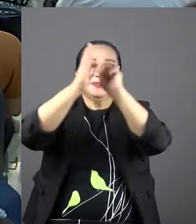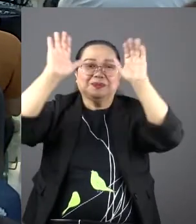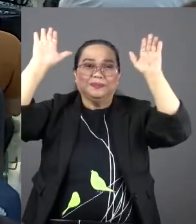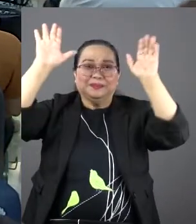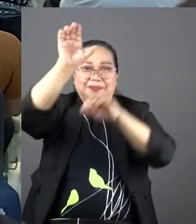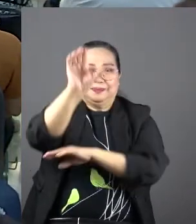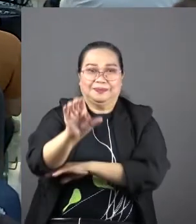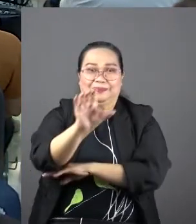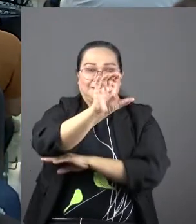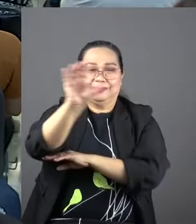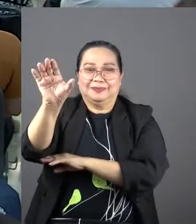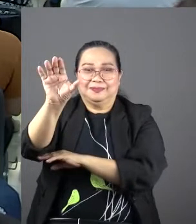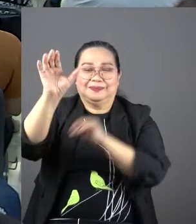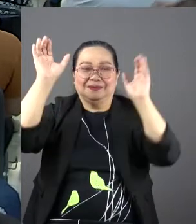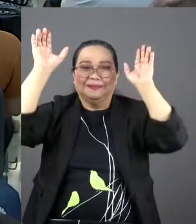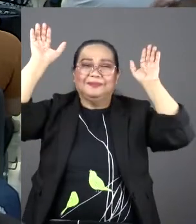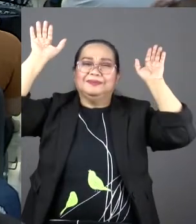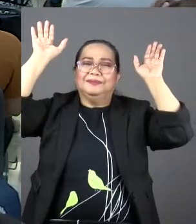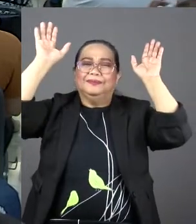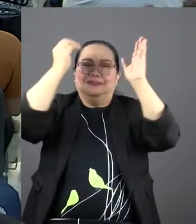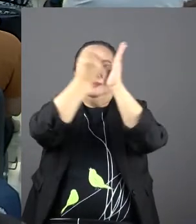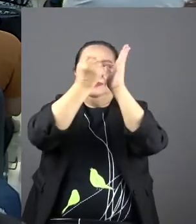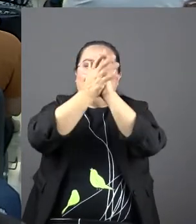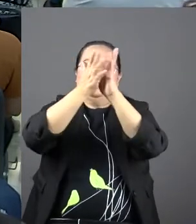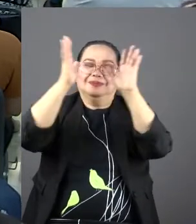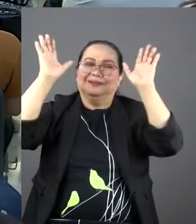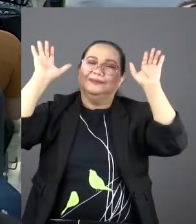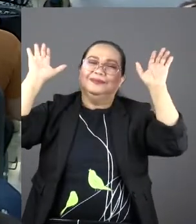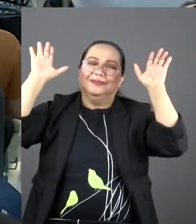And again I'd like you to let your imagination run.